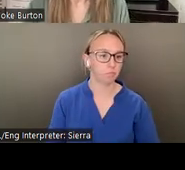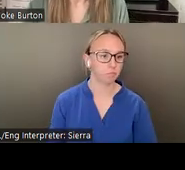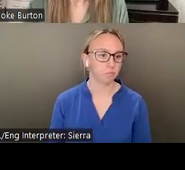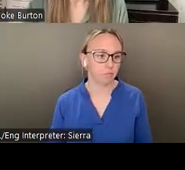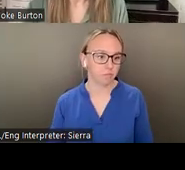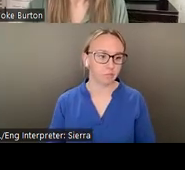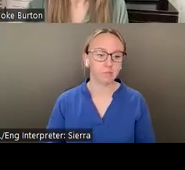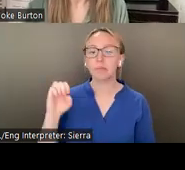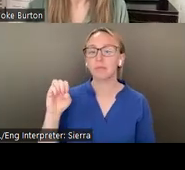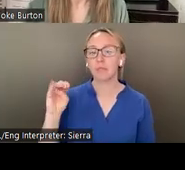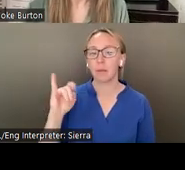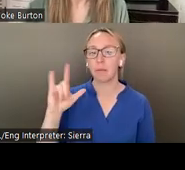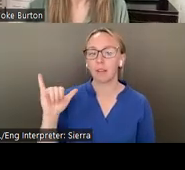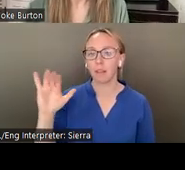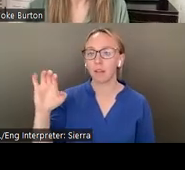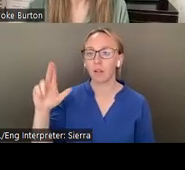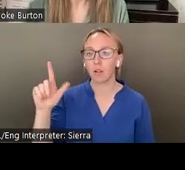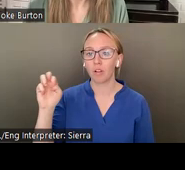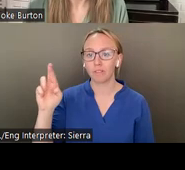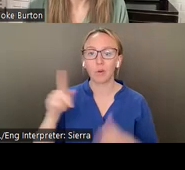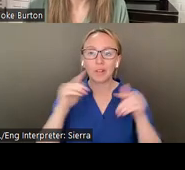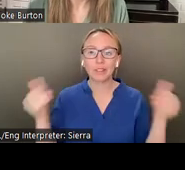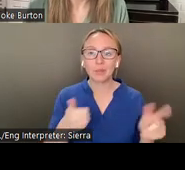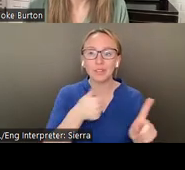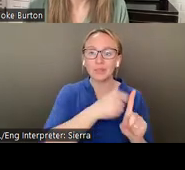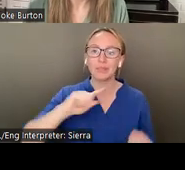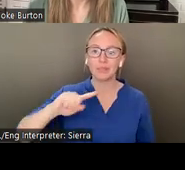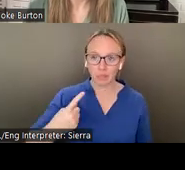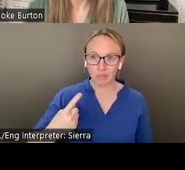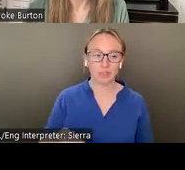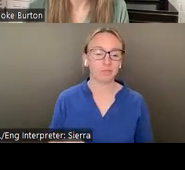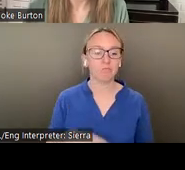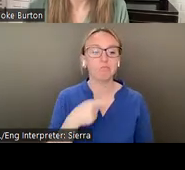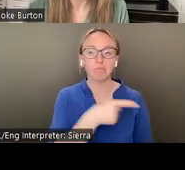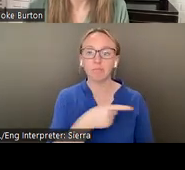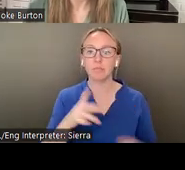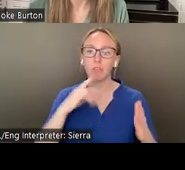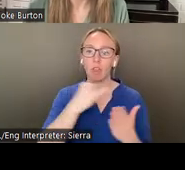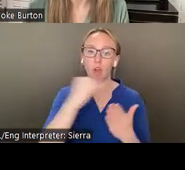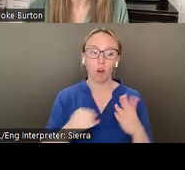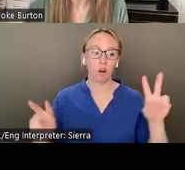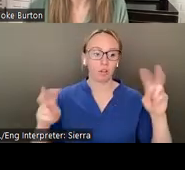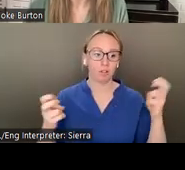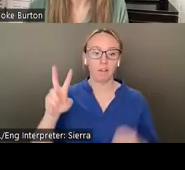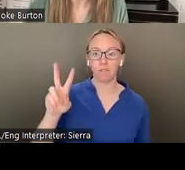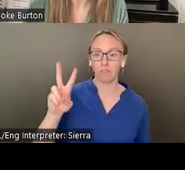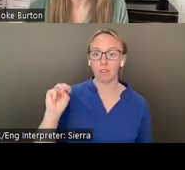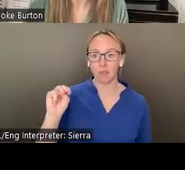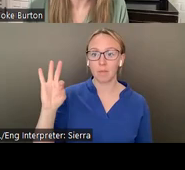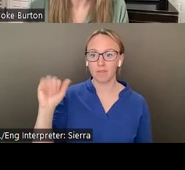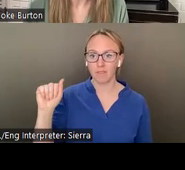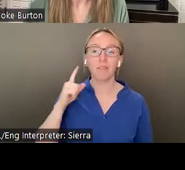Emily Culver will be introducing herself first. This is a view of artwork titled VMFA from